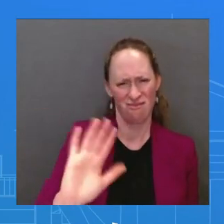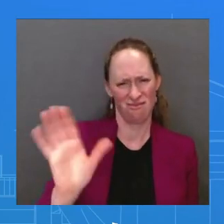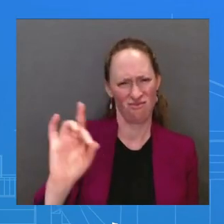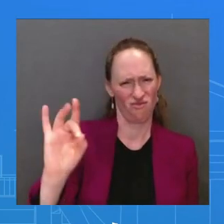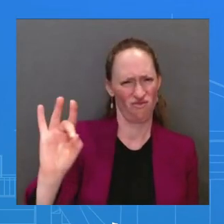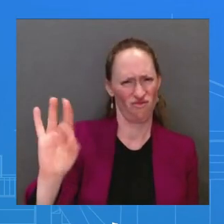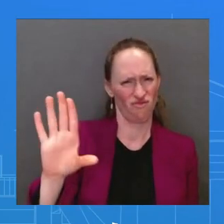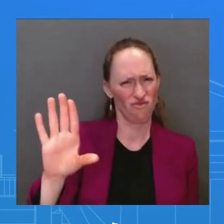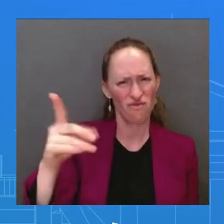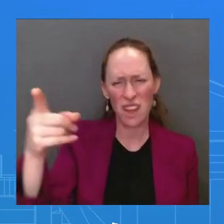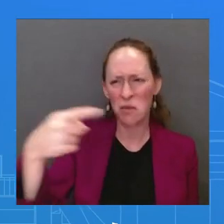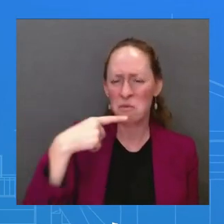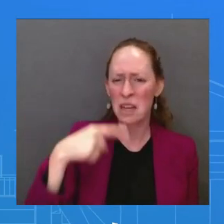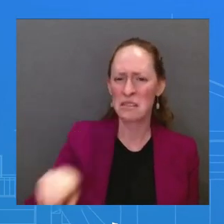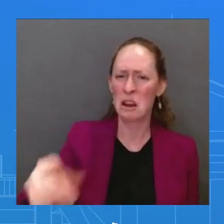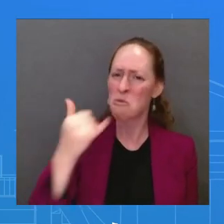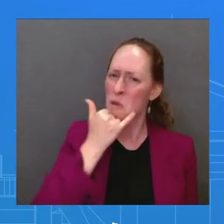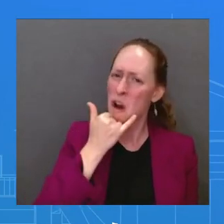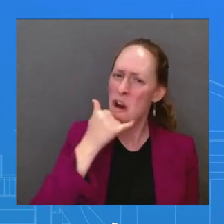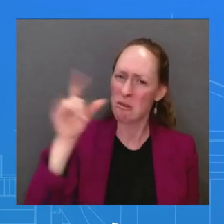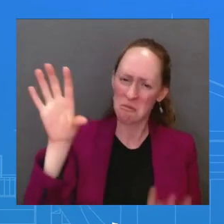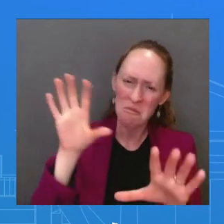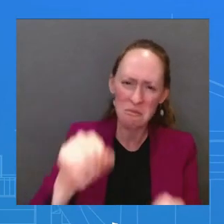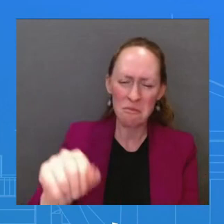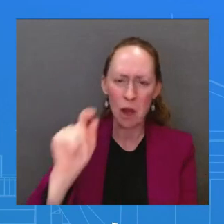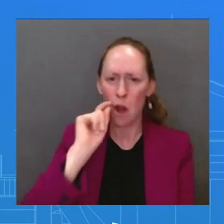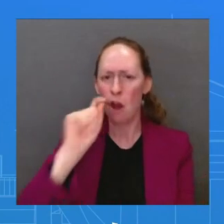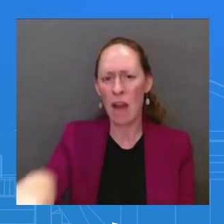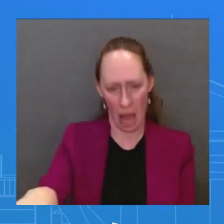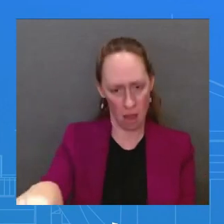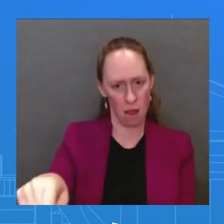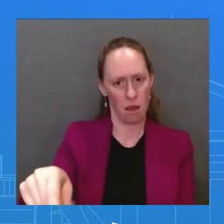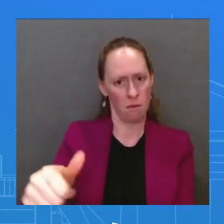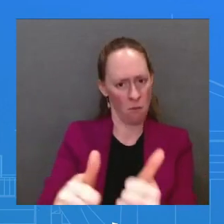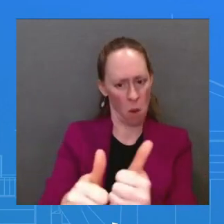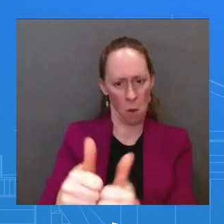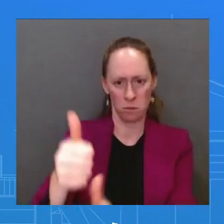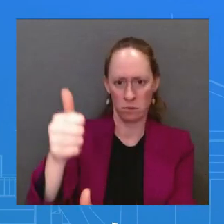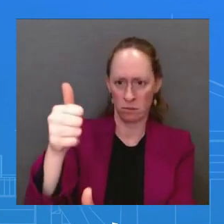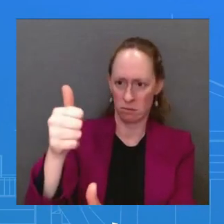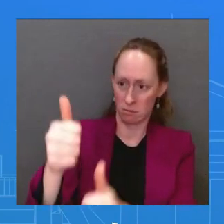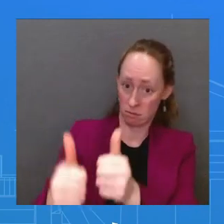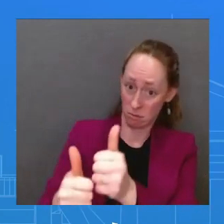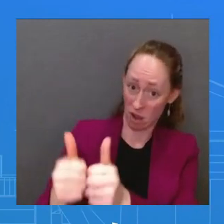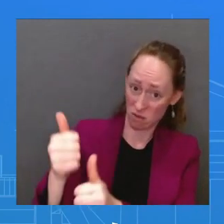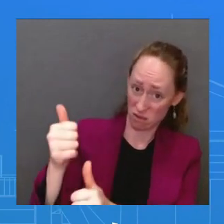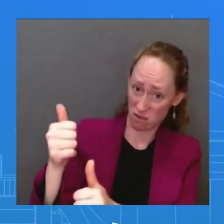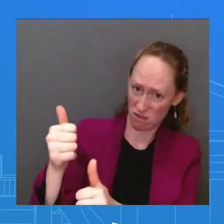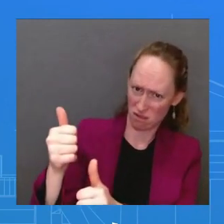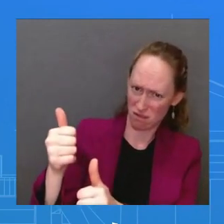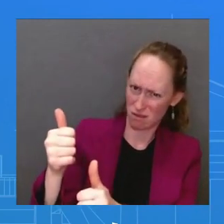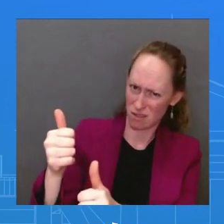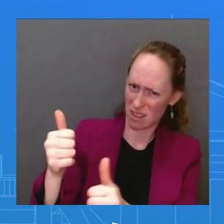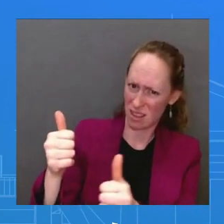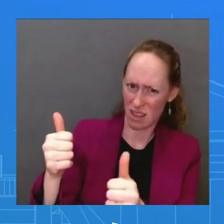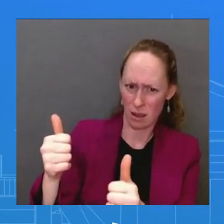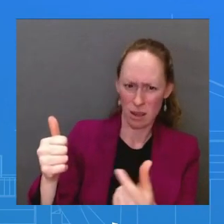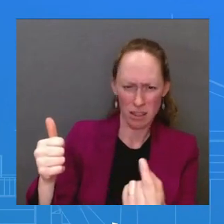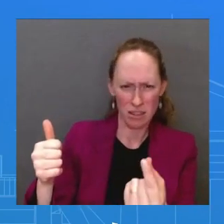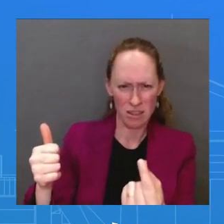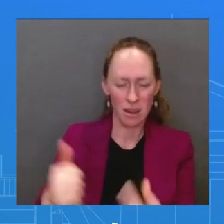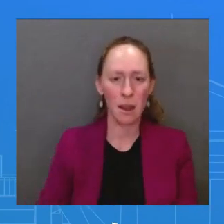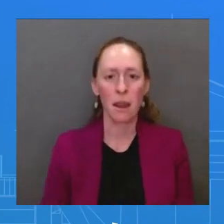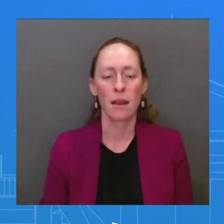It was, as I recall, Russia, who was the main objector to the